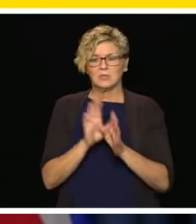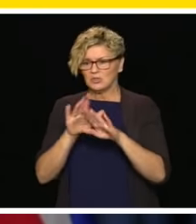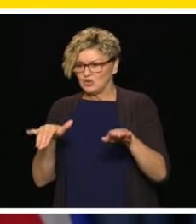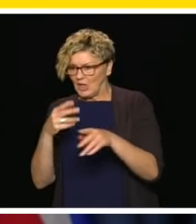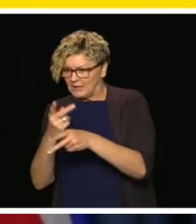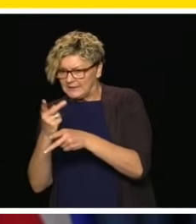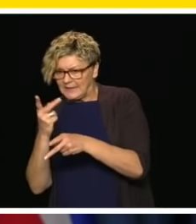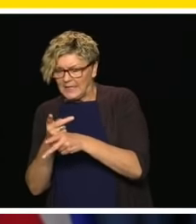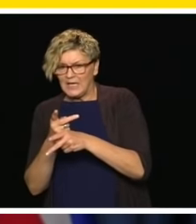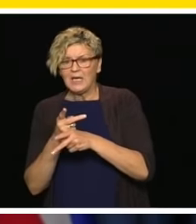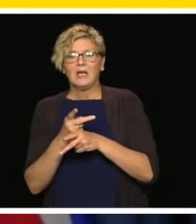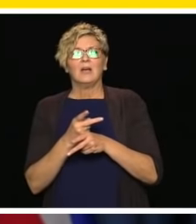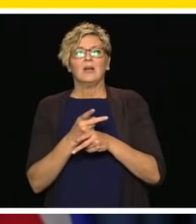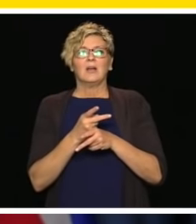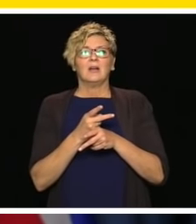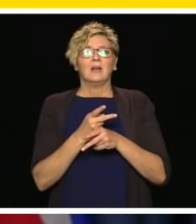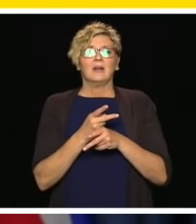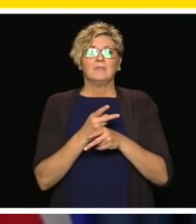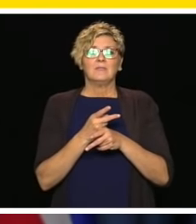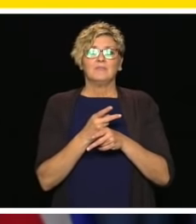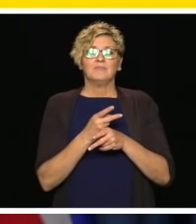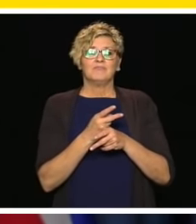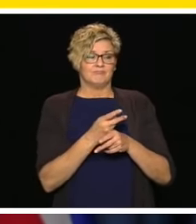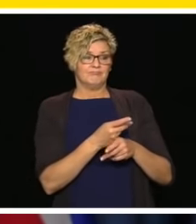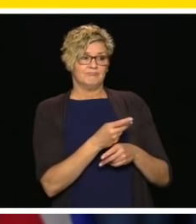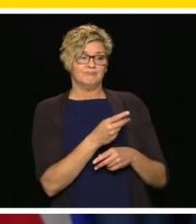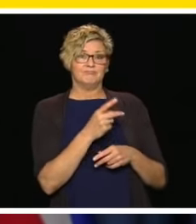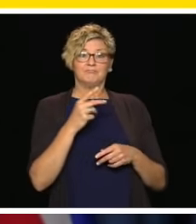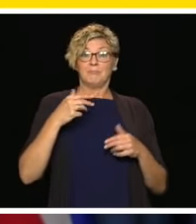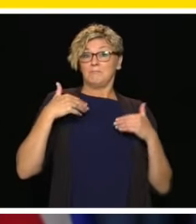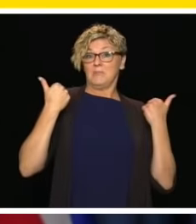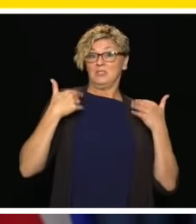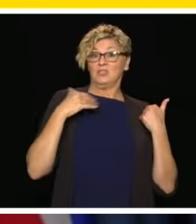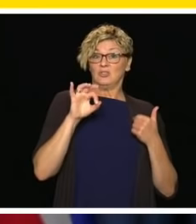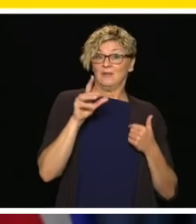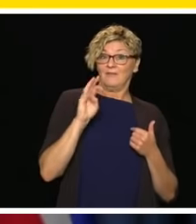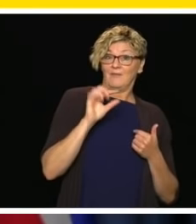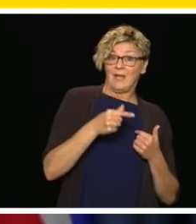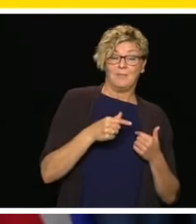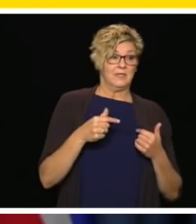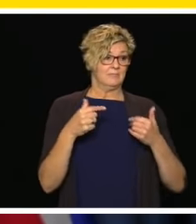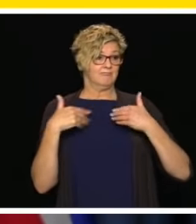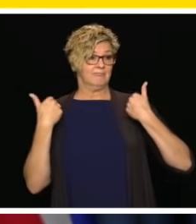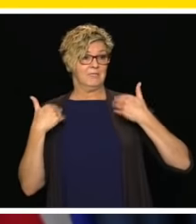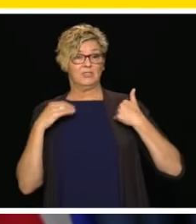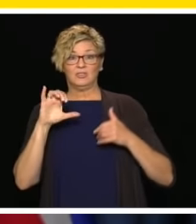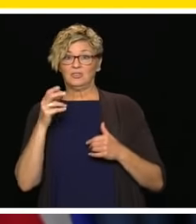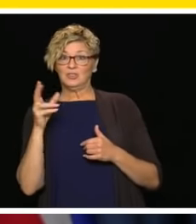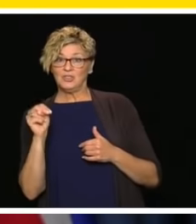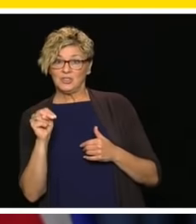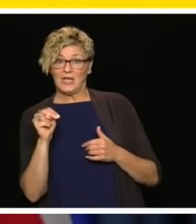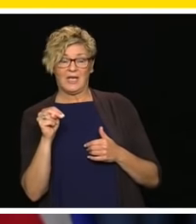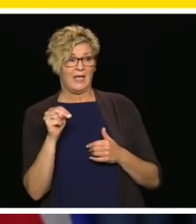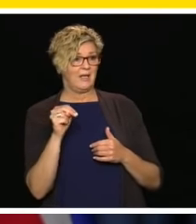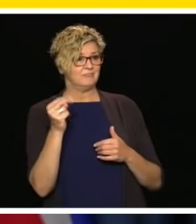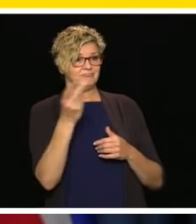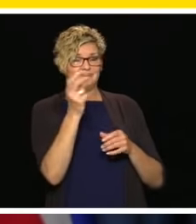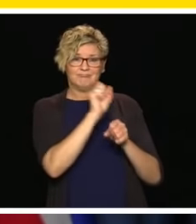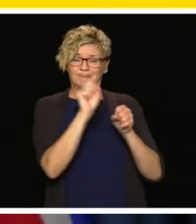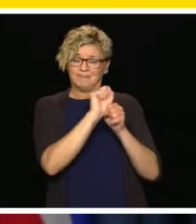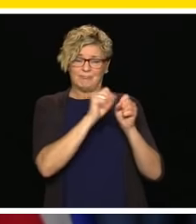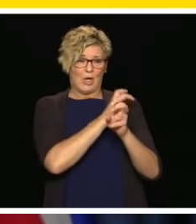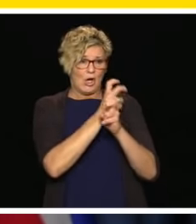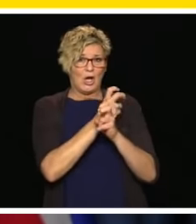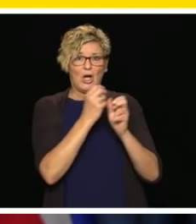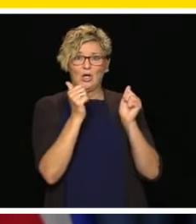have worked tirelessly with numerous stakeholders to make sure that we're talking to everyone, we're open and transparent about how we're going proceed.